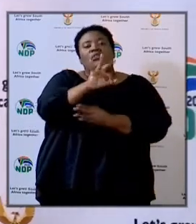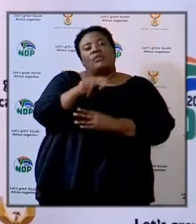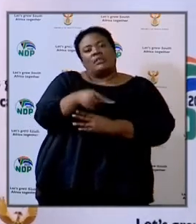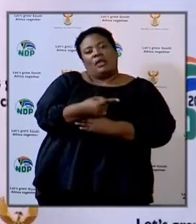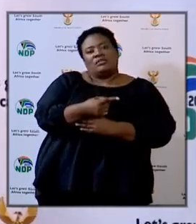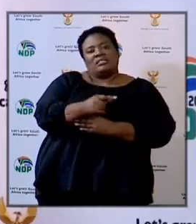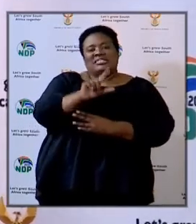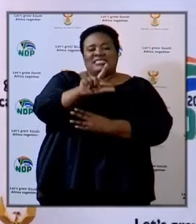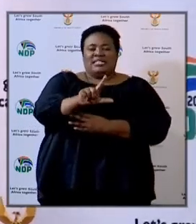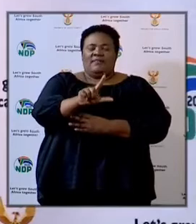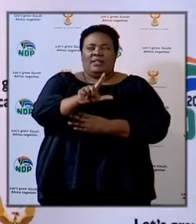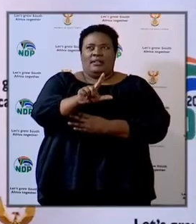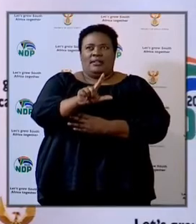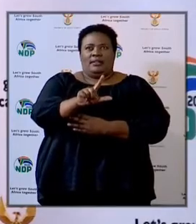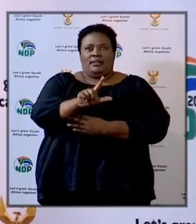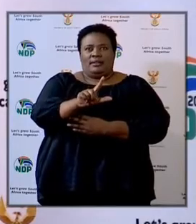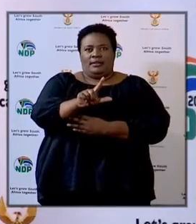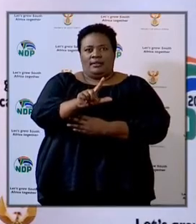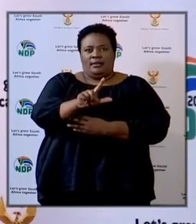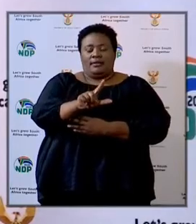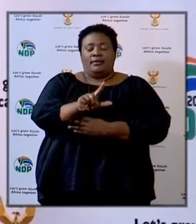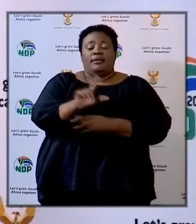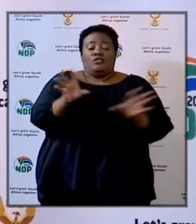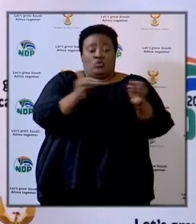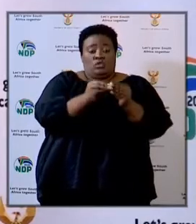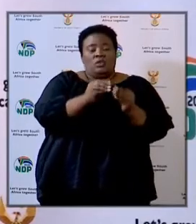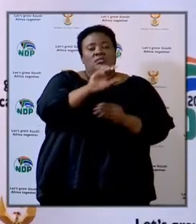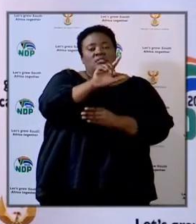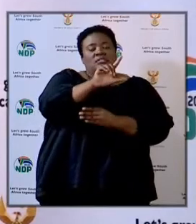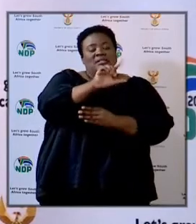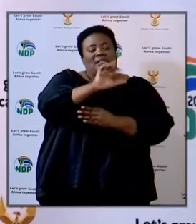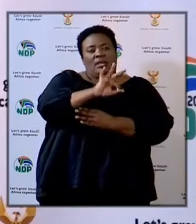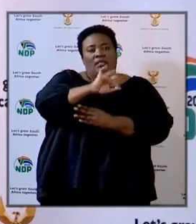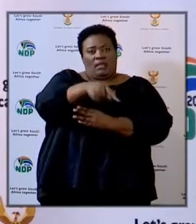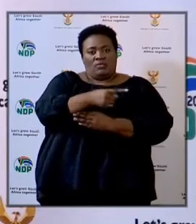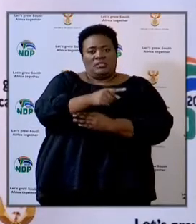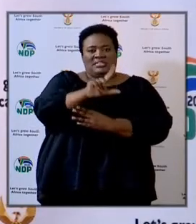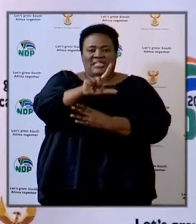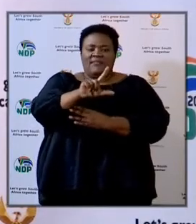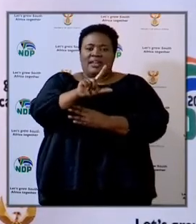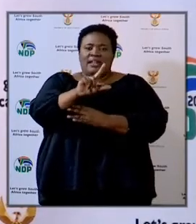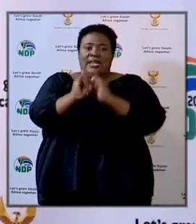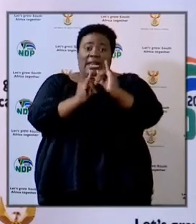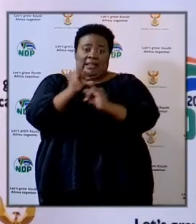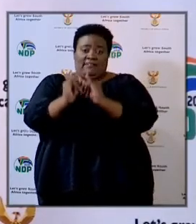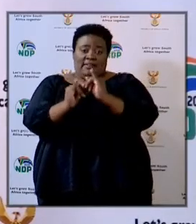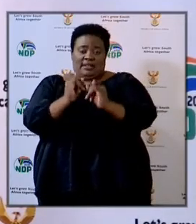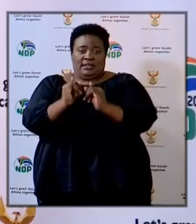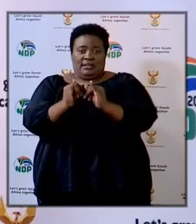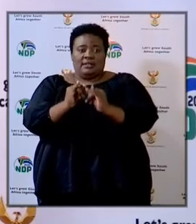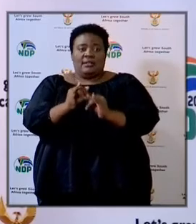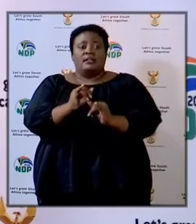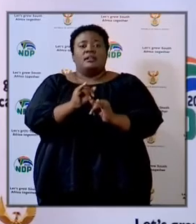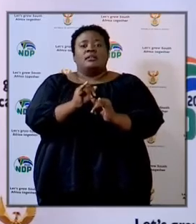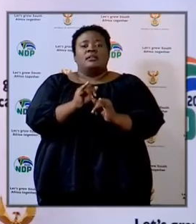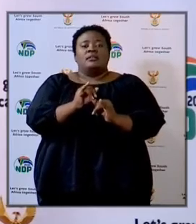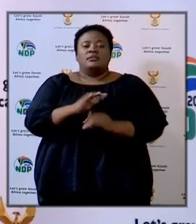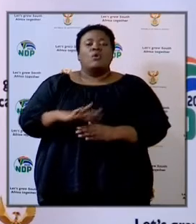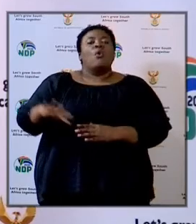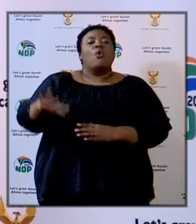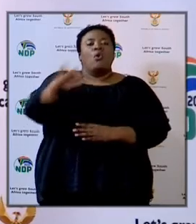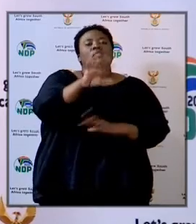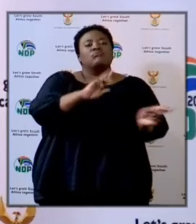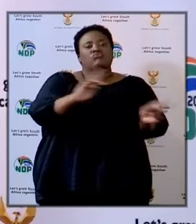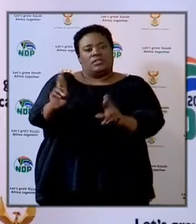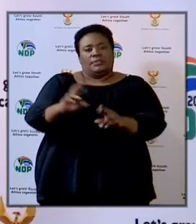,711, 3,711